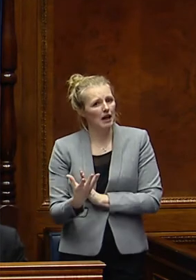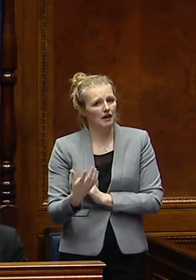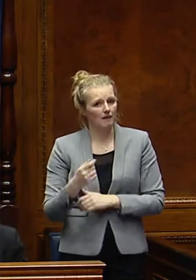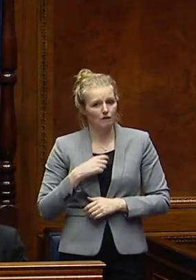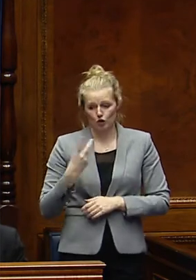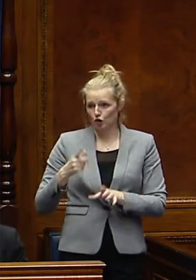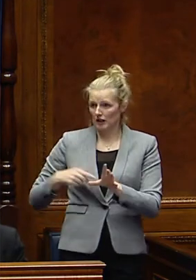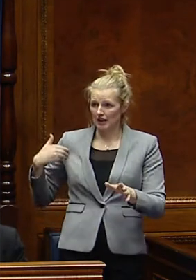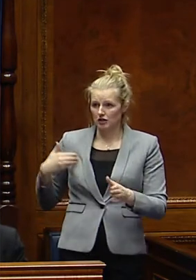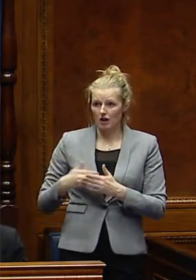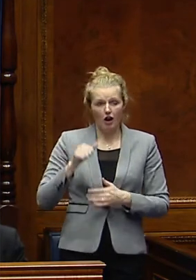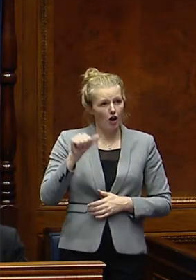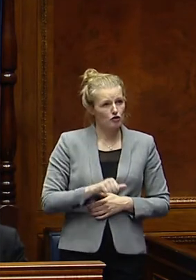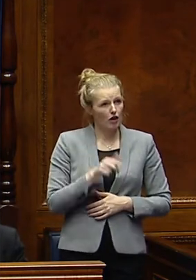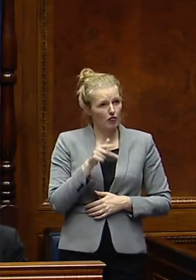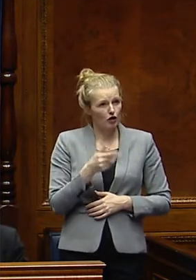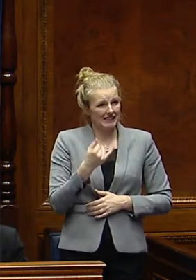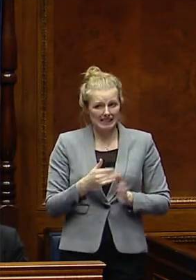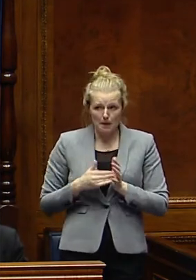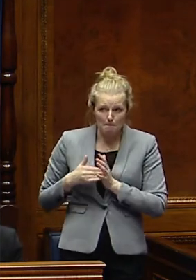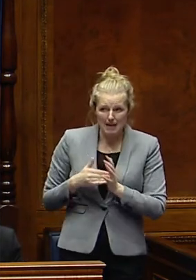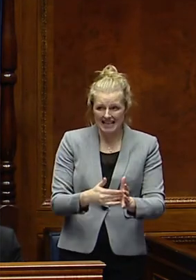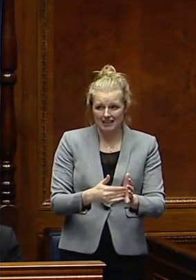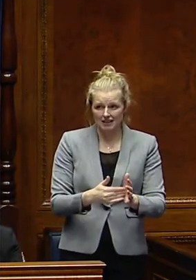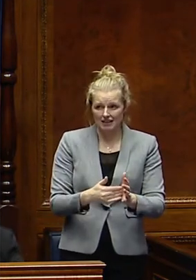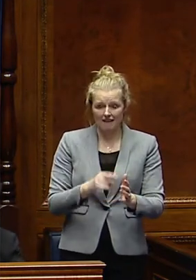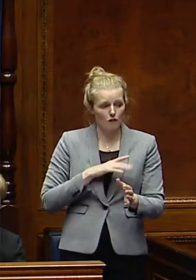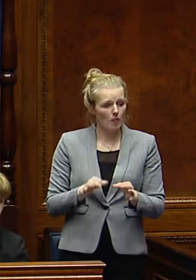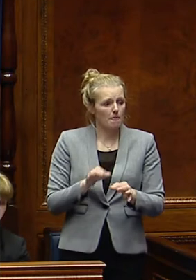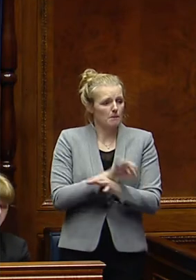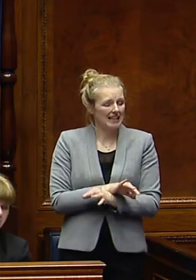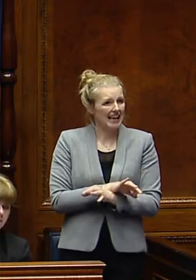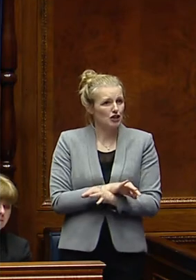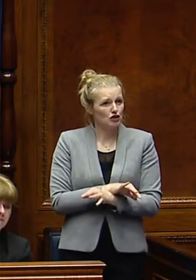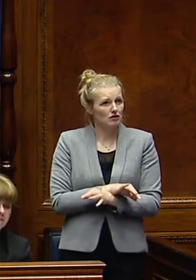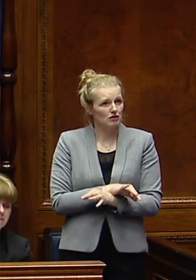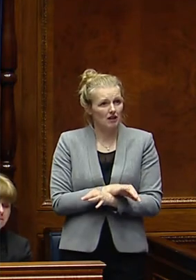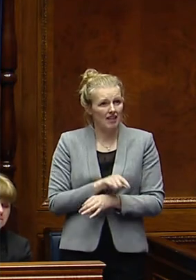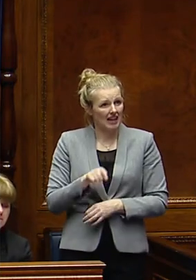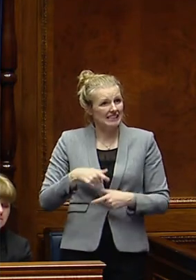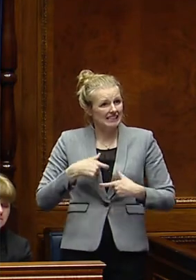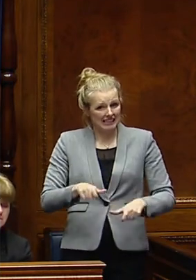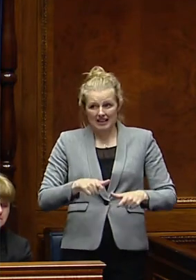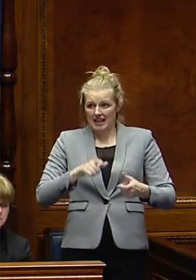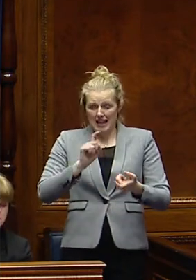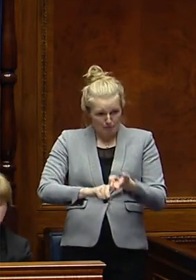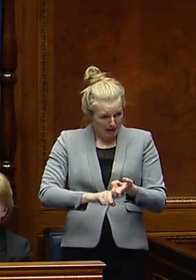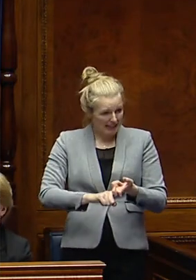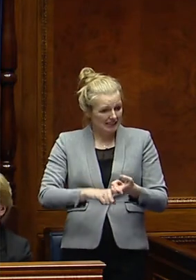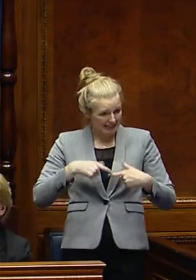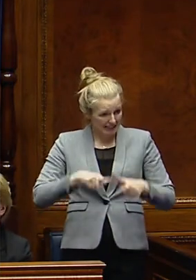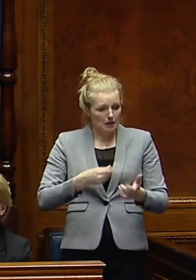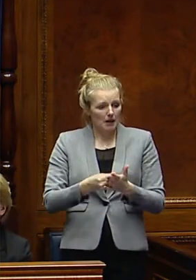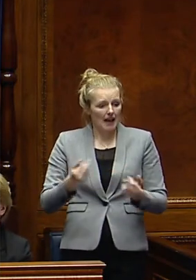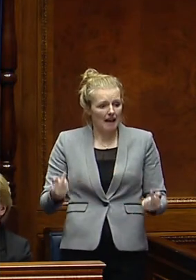years of £136 million in relation to the mitigation measures is still in place and is still money that is available?